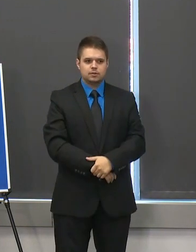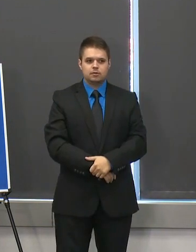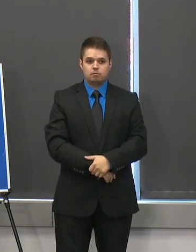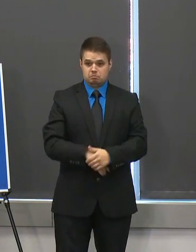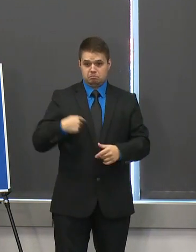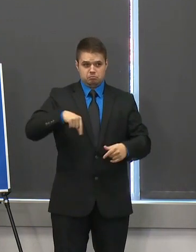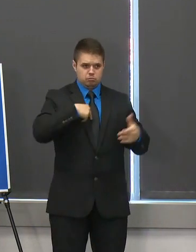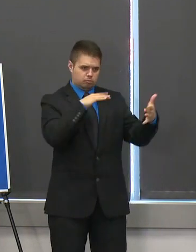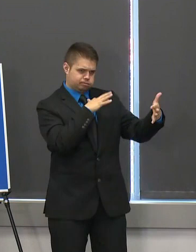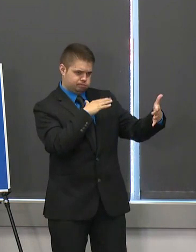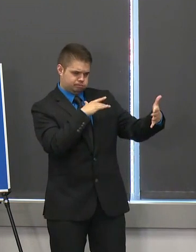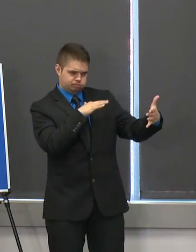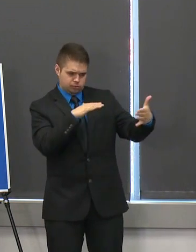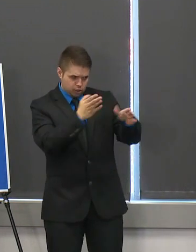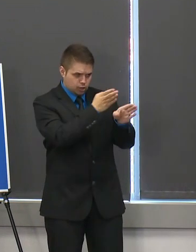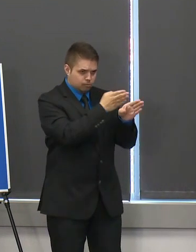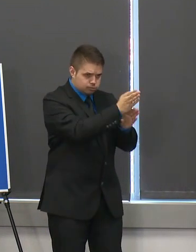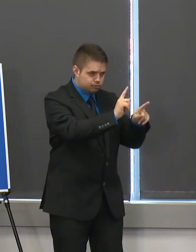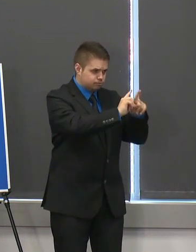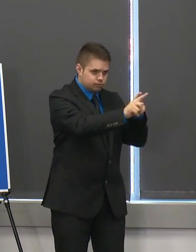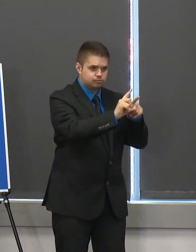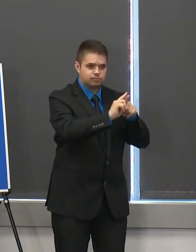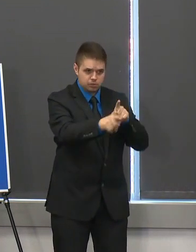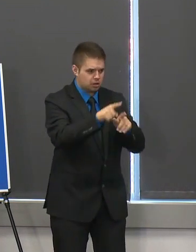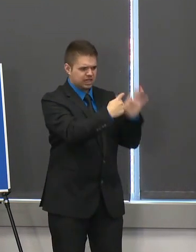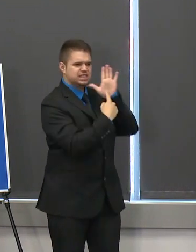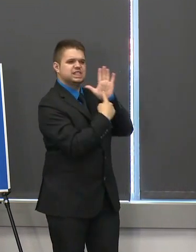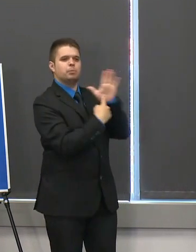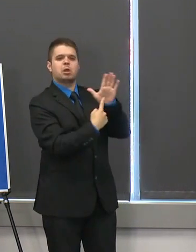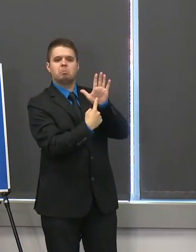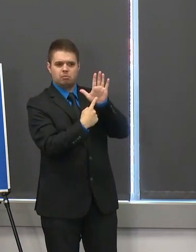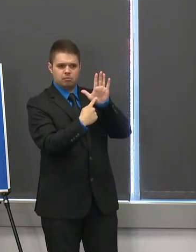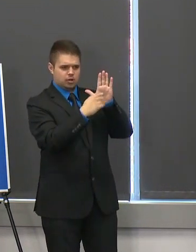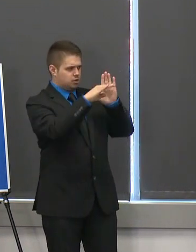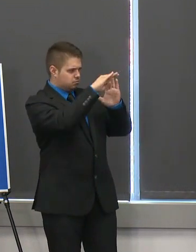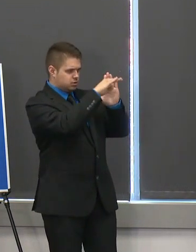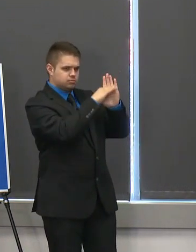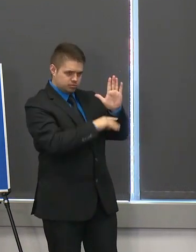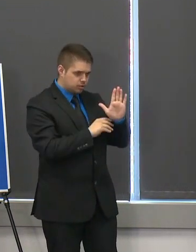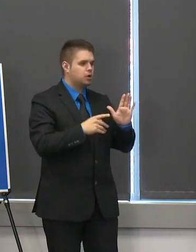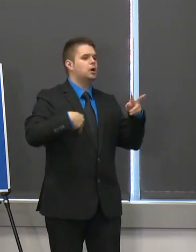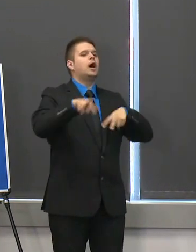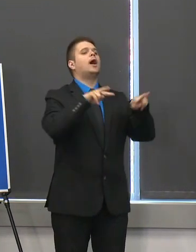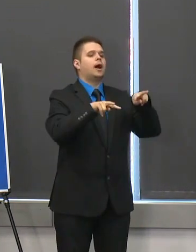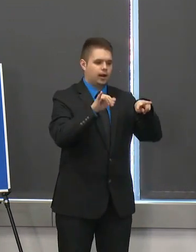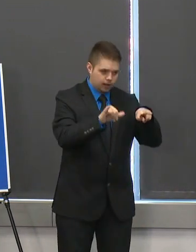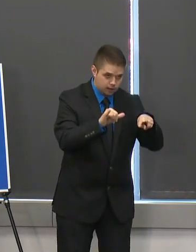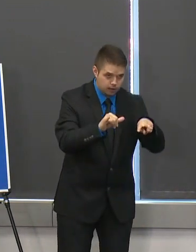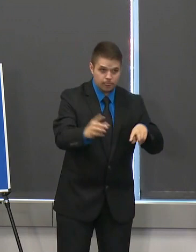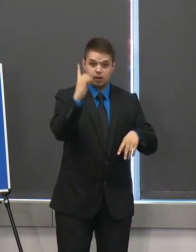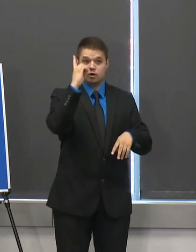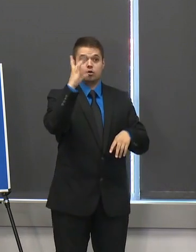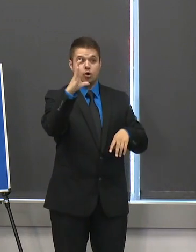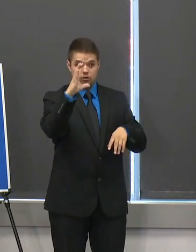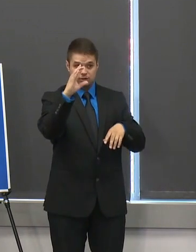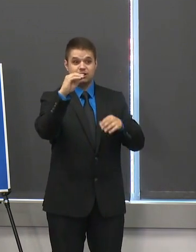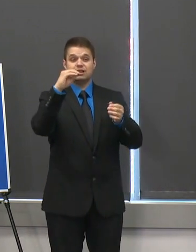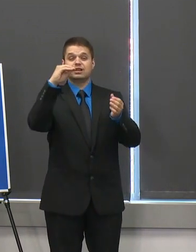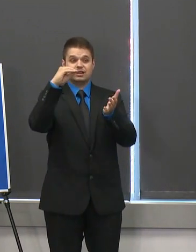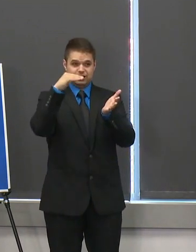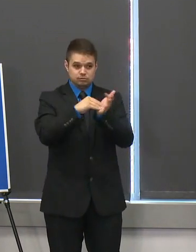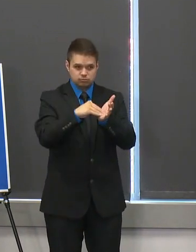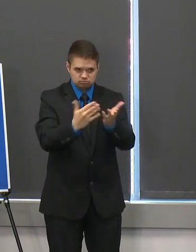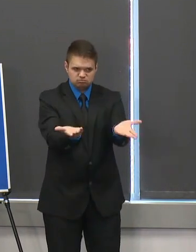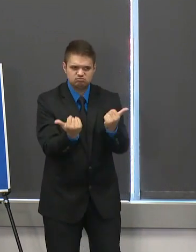first is symptom monitoring monitoring and surveillance and tracking of a hundred thousand organs will be selected at random